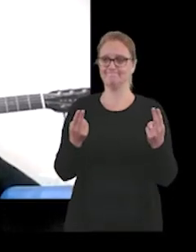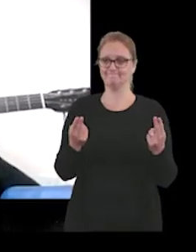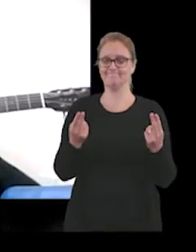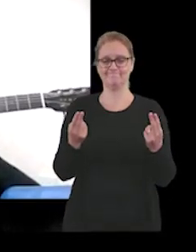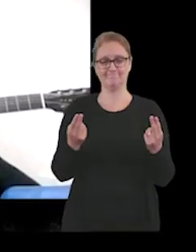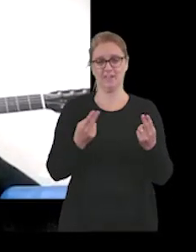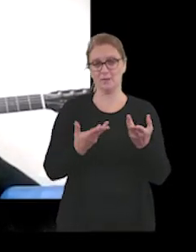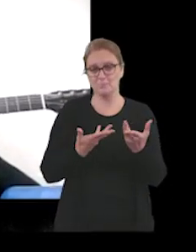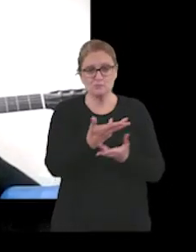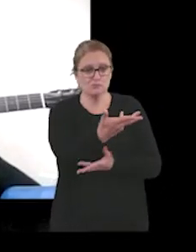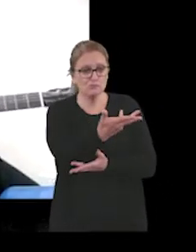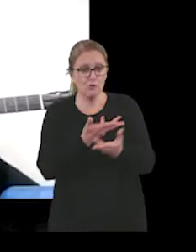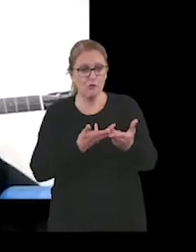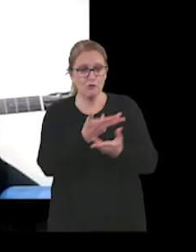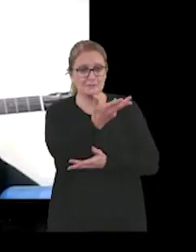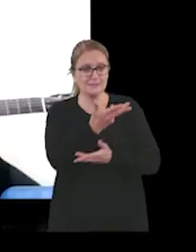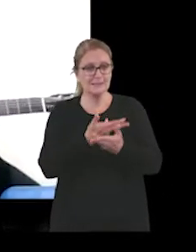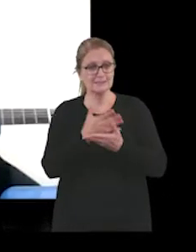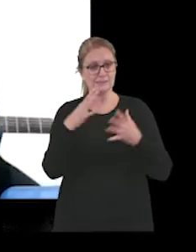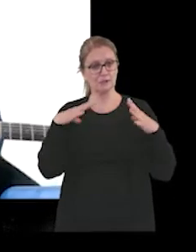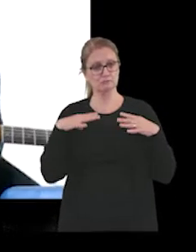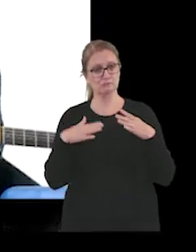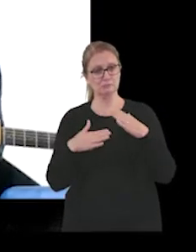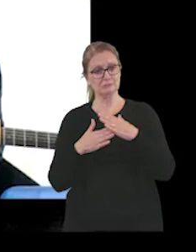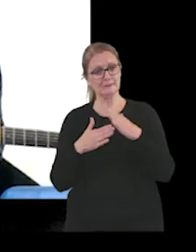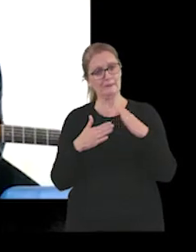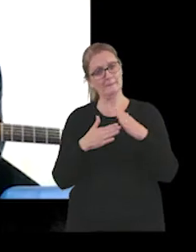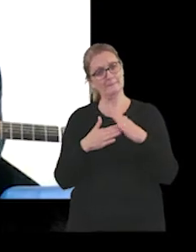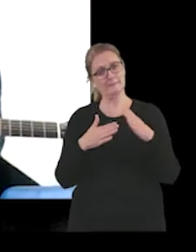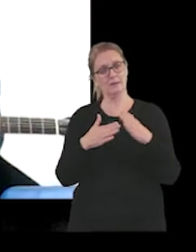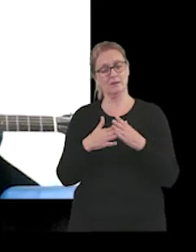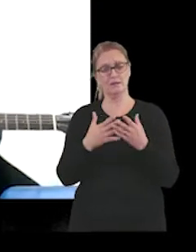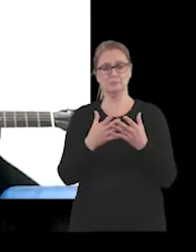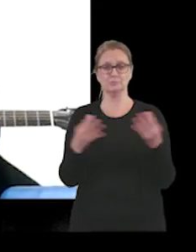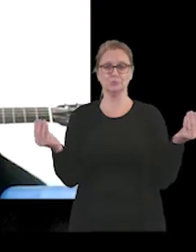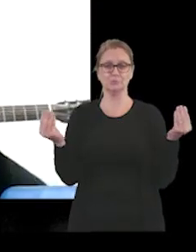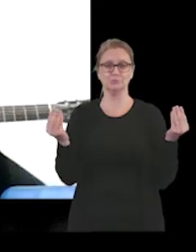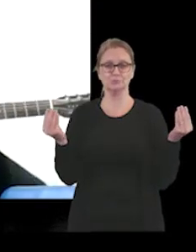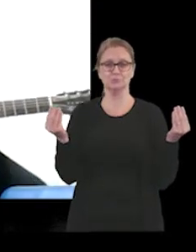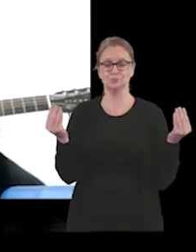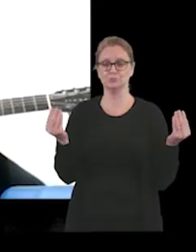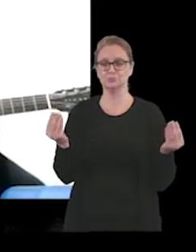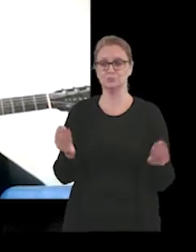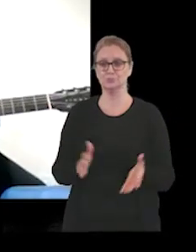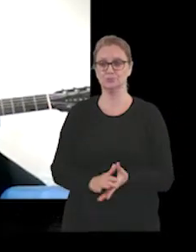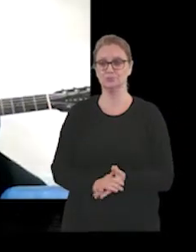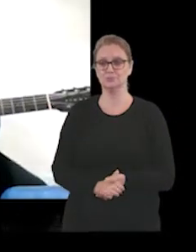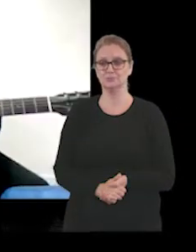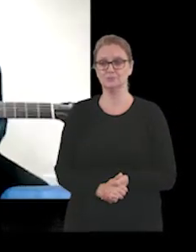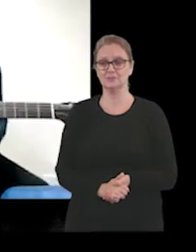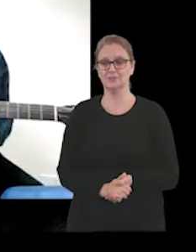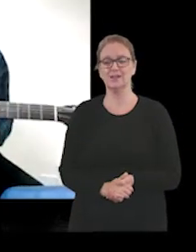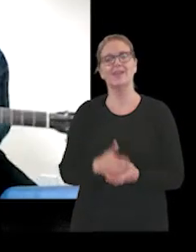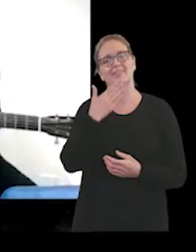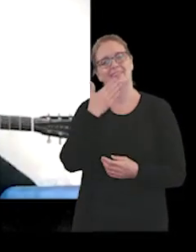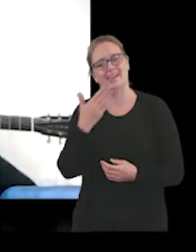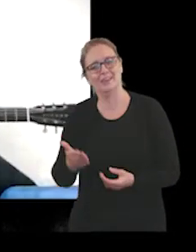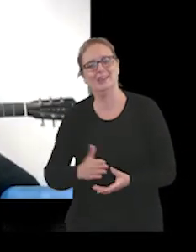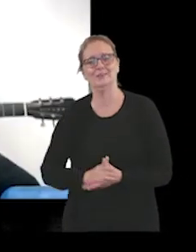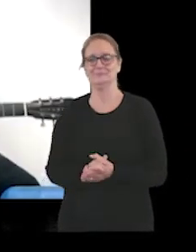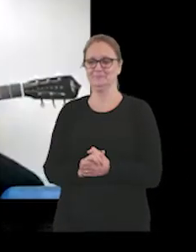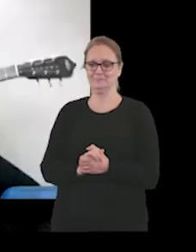rise above the pain that I am going through. To be here from that I going To you.